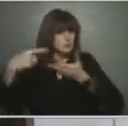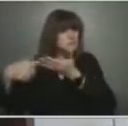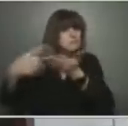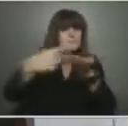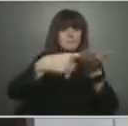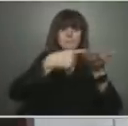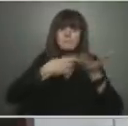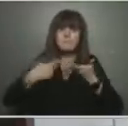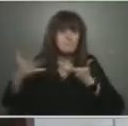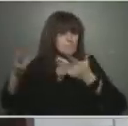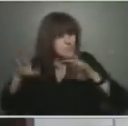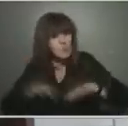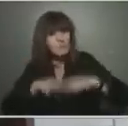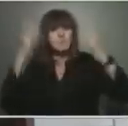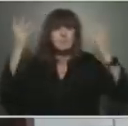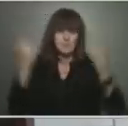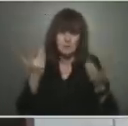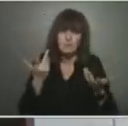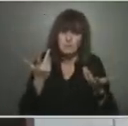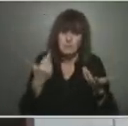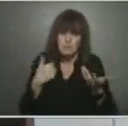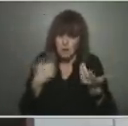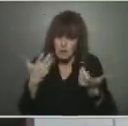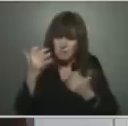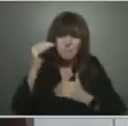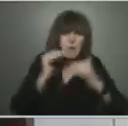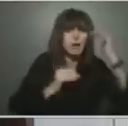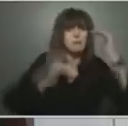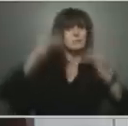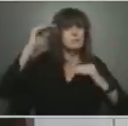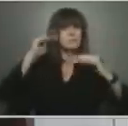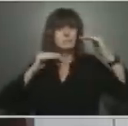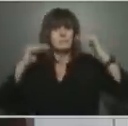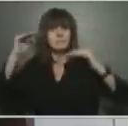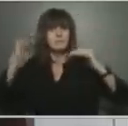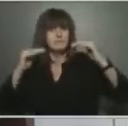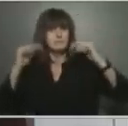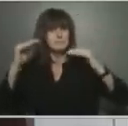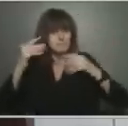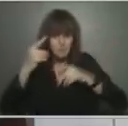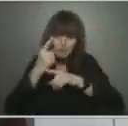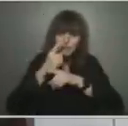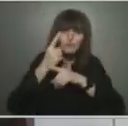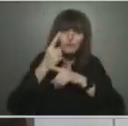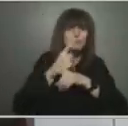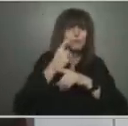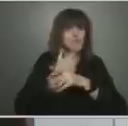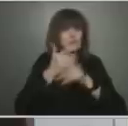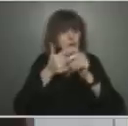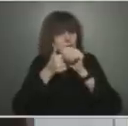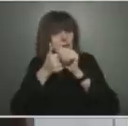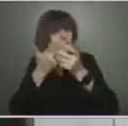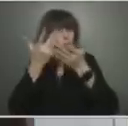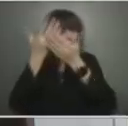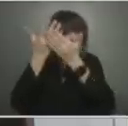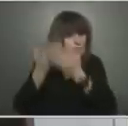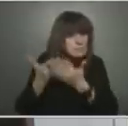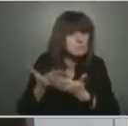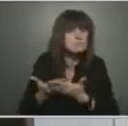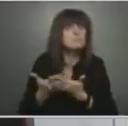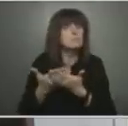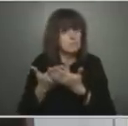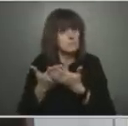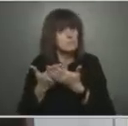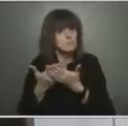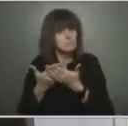proportioned and reasoned and data driven reopening. And in the face of Omicron, I absolutely think we have to